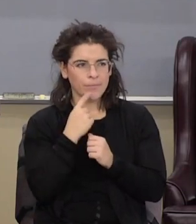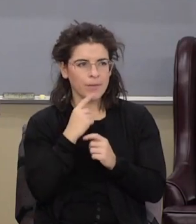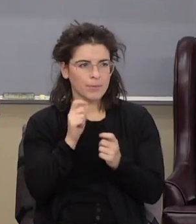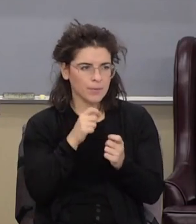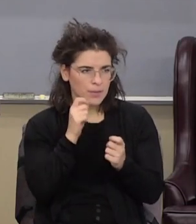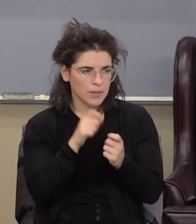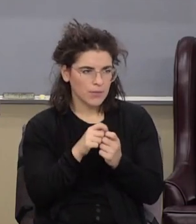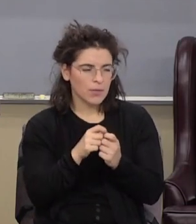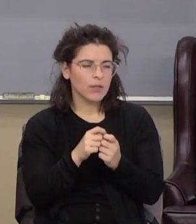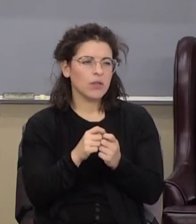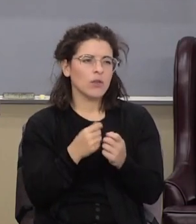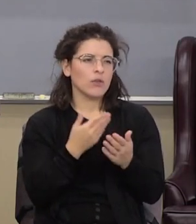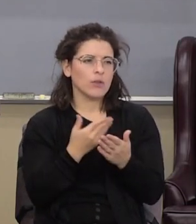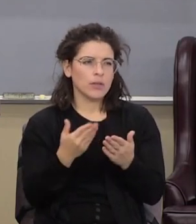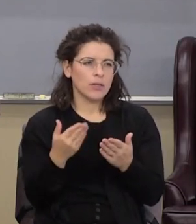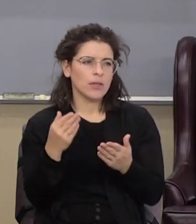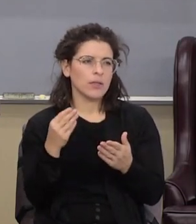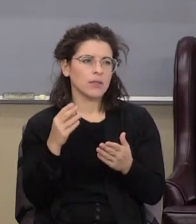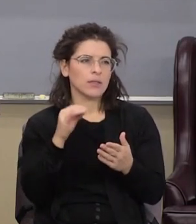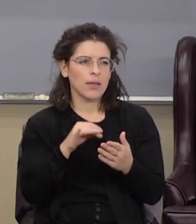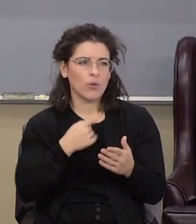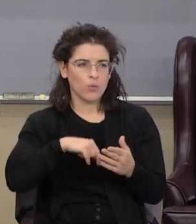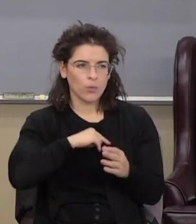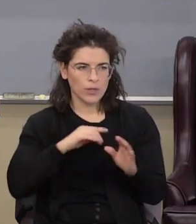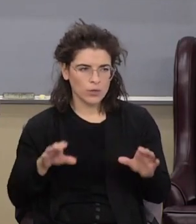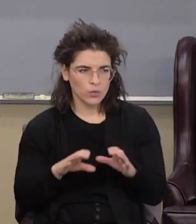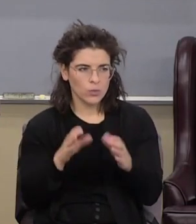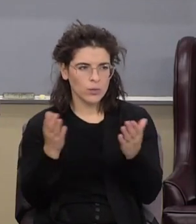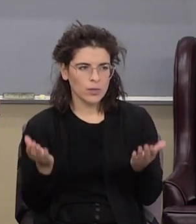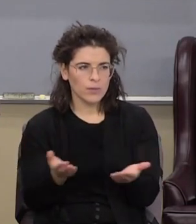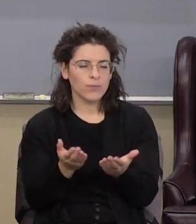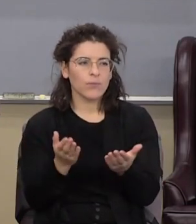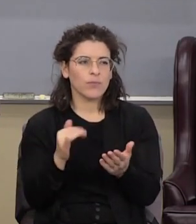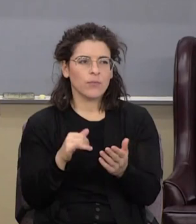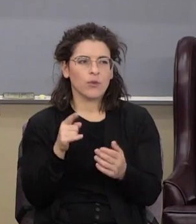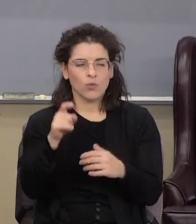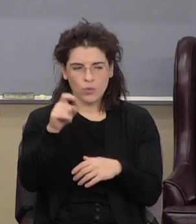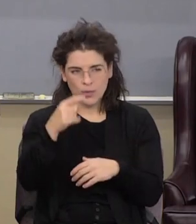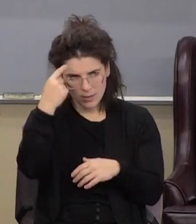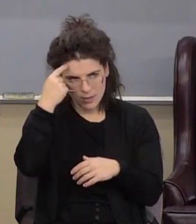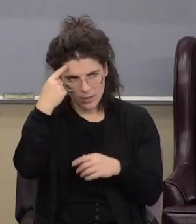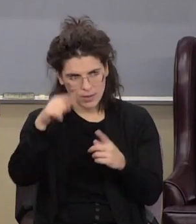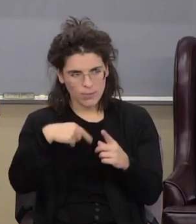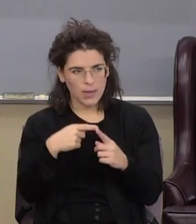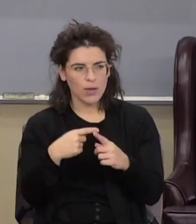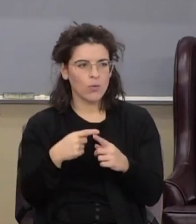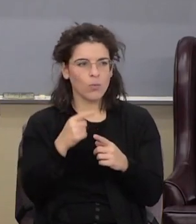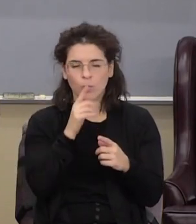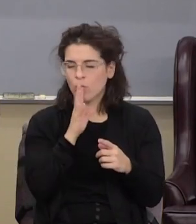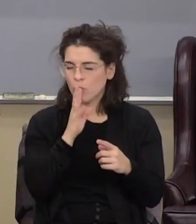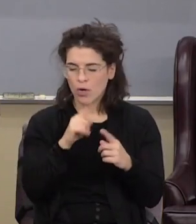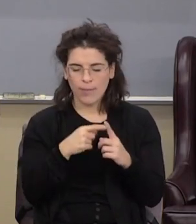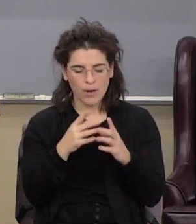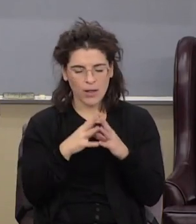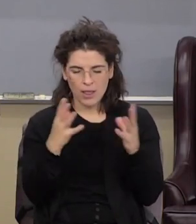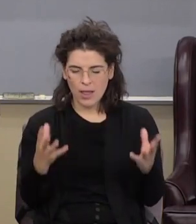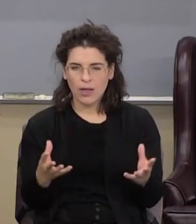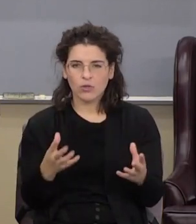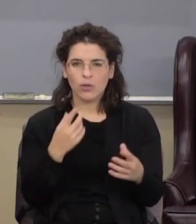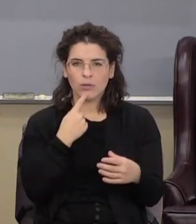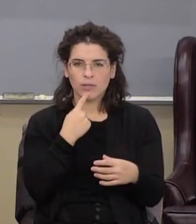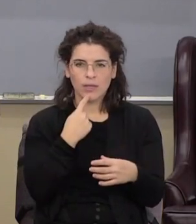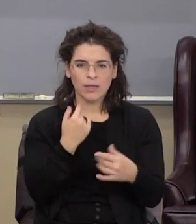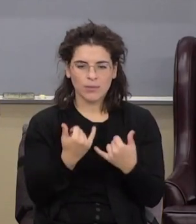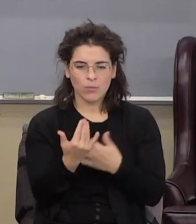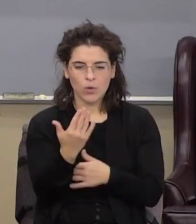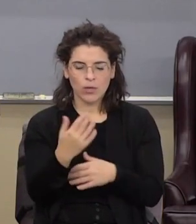specifically, there are things that we do here that you need to think about. We don't talk about them a lot, so I'm going to say something about it